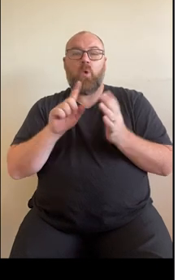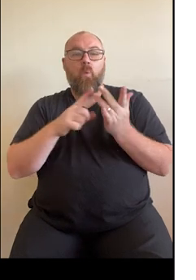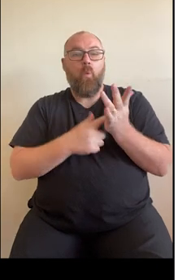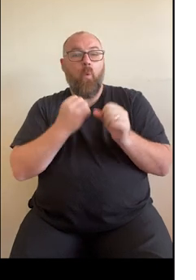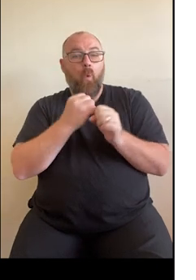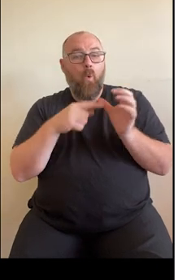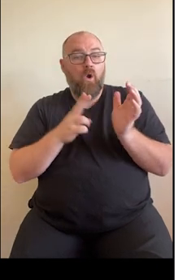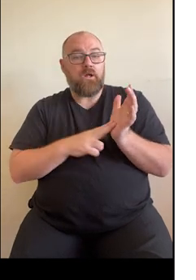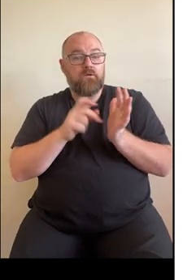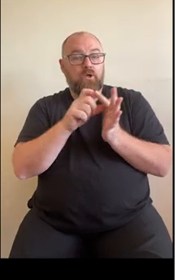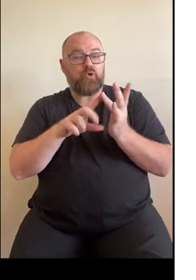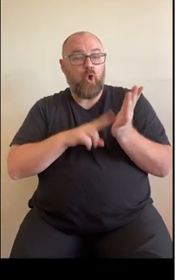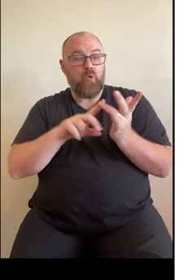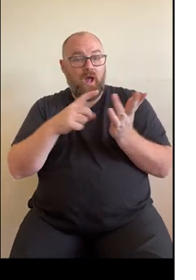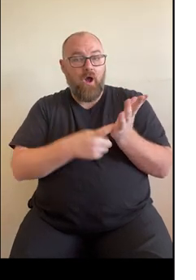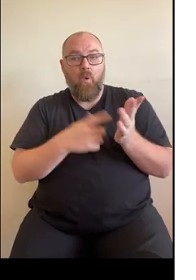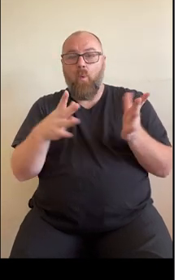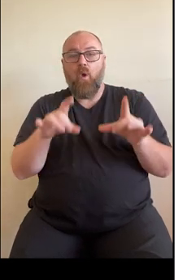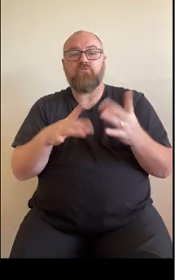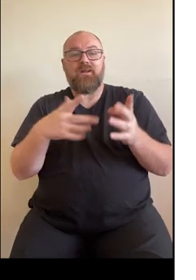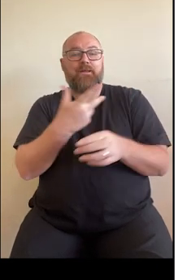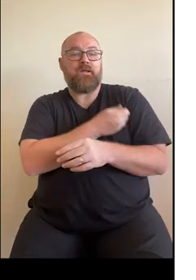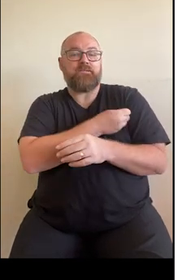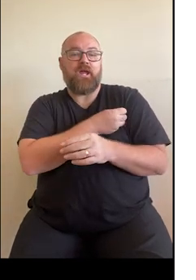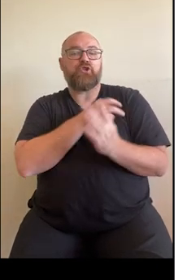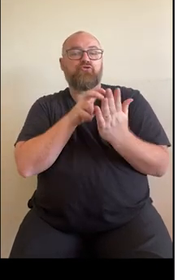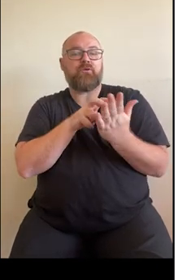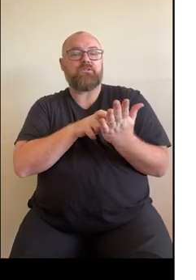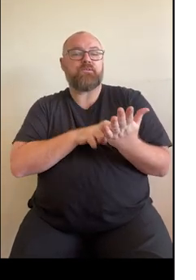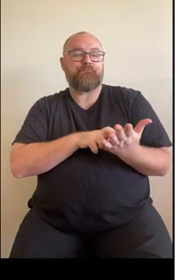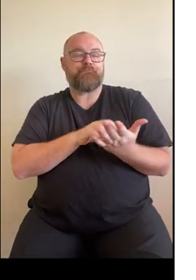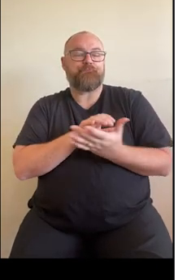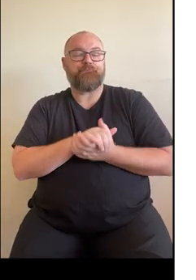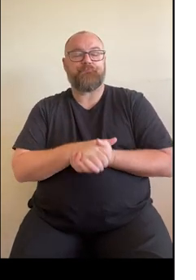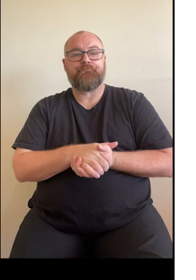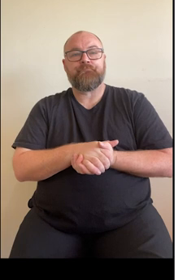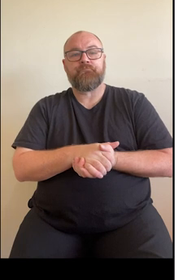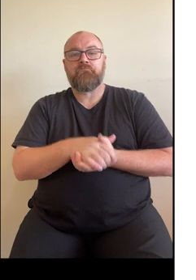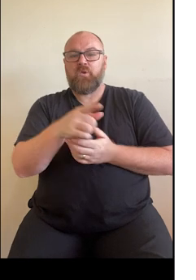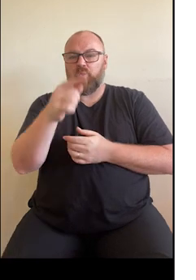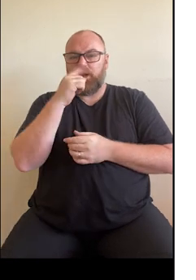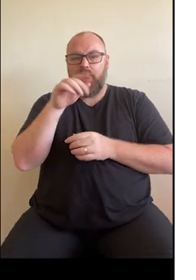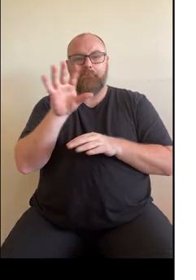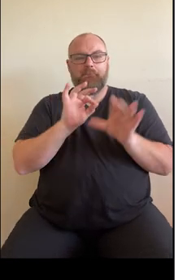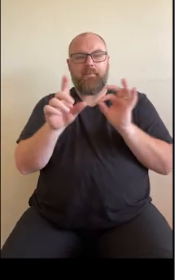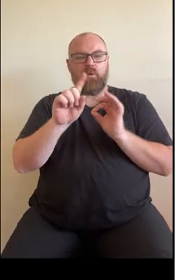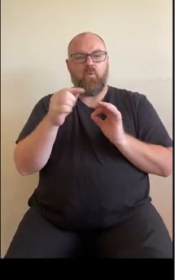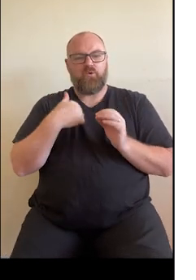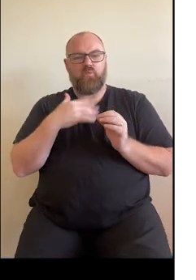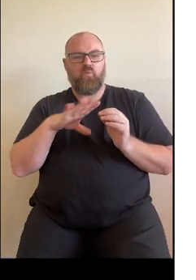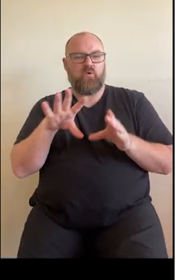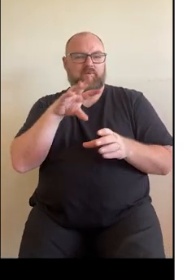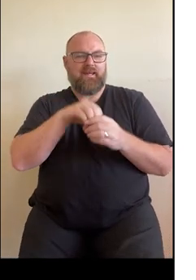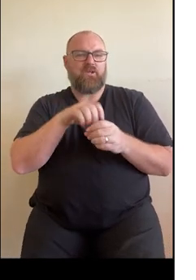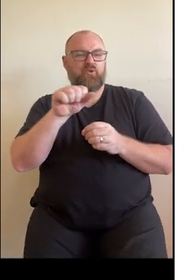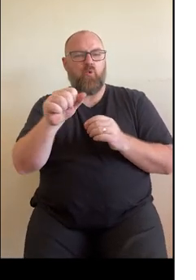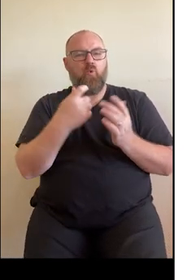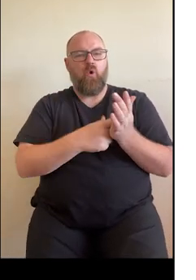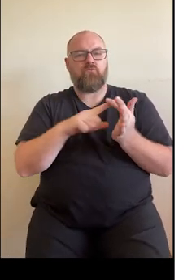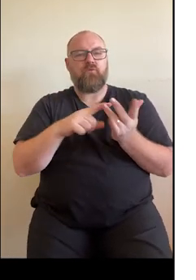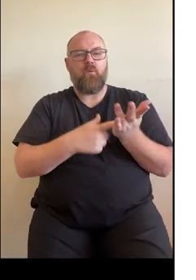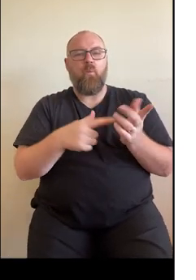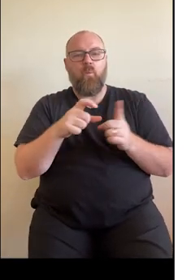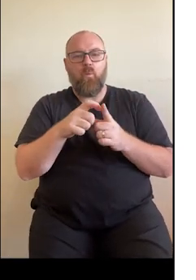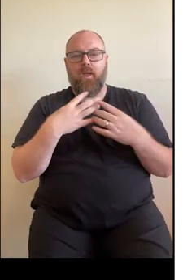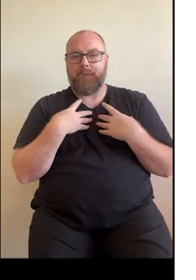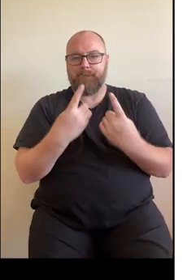or the Australian Immunisation Register records. You can choose what information flows into your record from these sources.